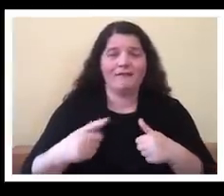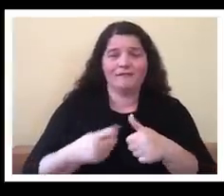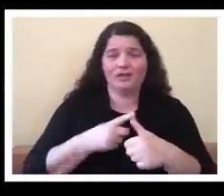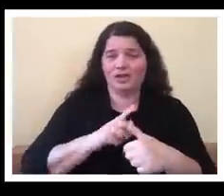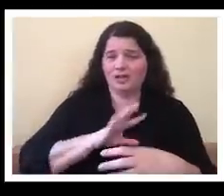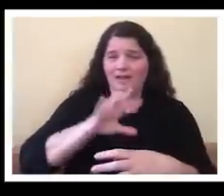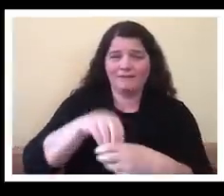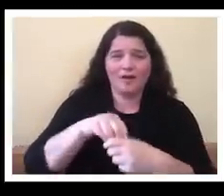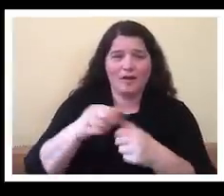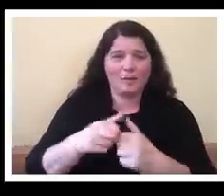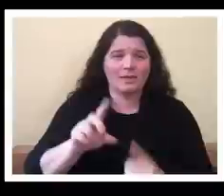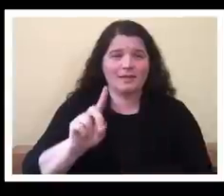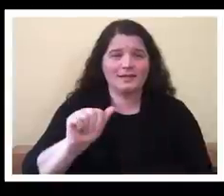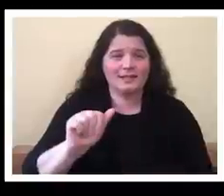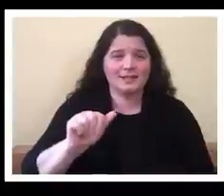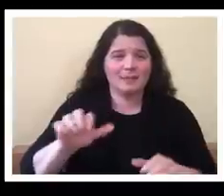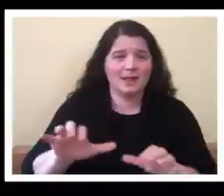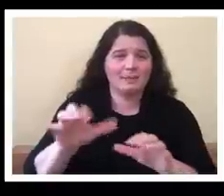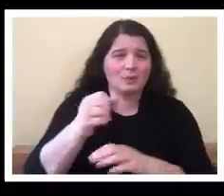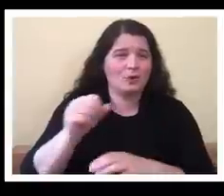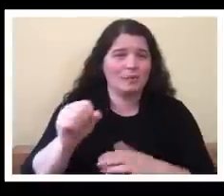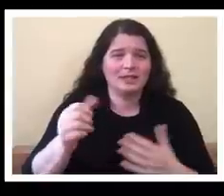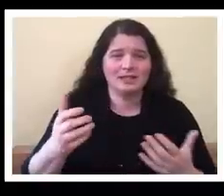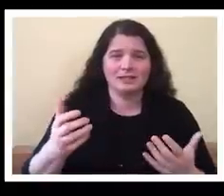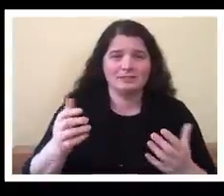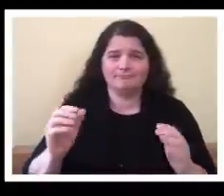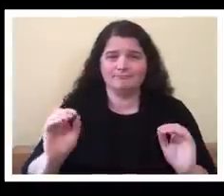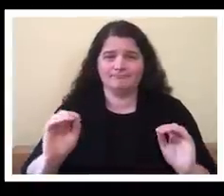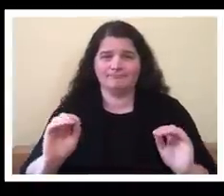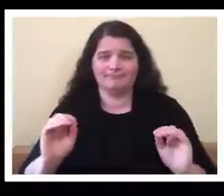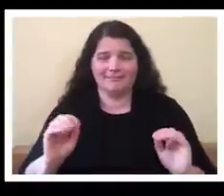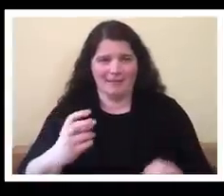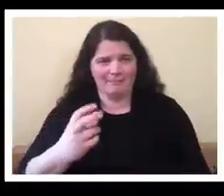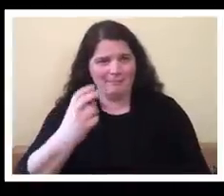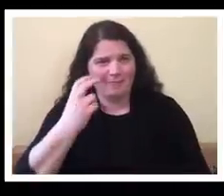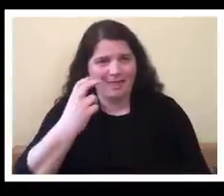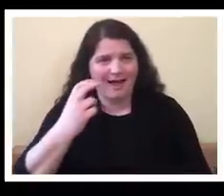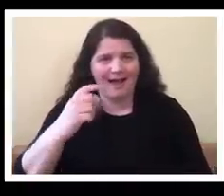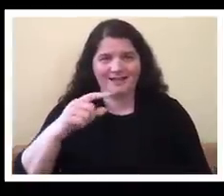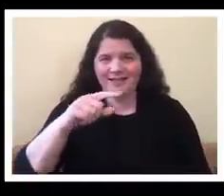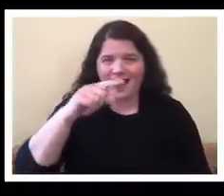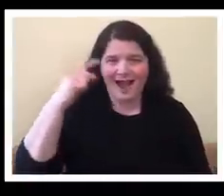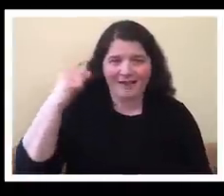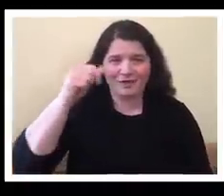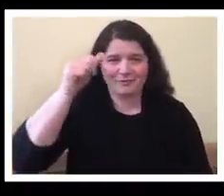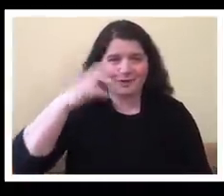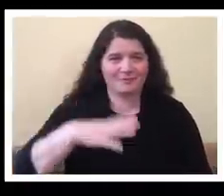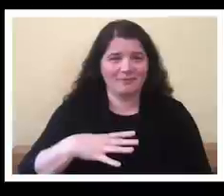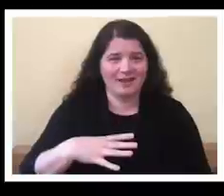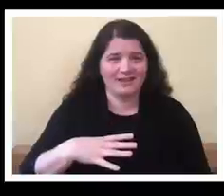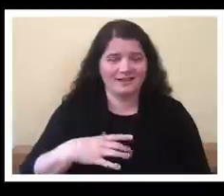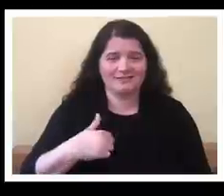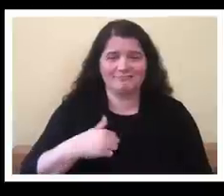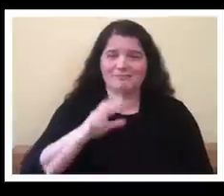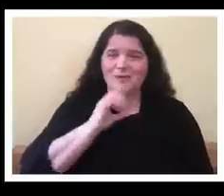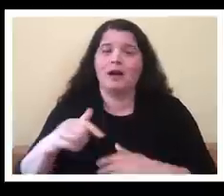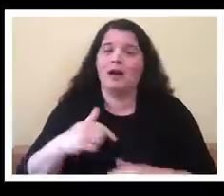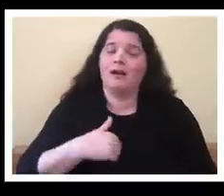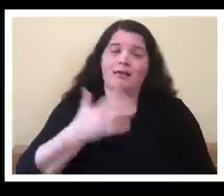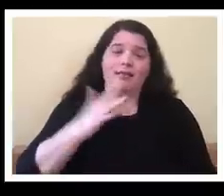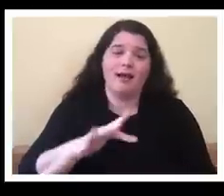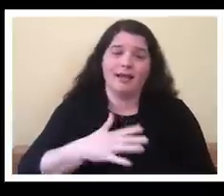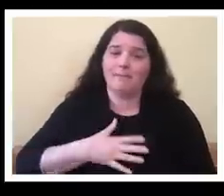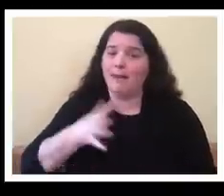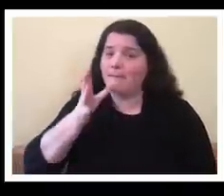uh uh blind african-american men and i was fortunate enough that my mother was smart enough to get us